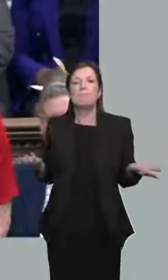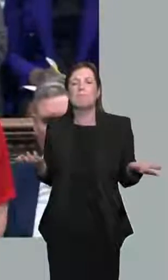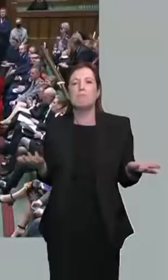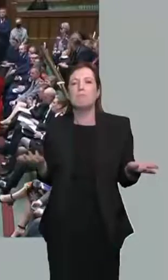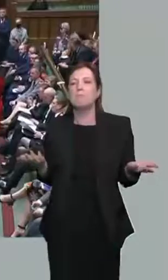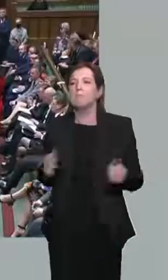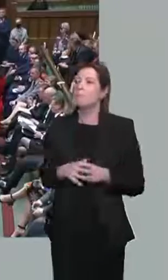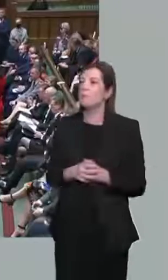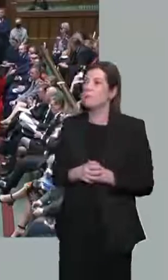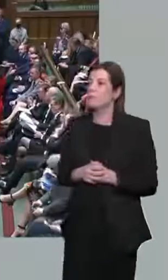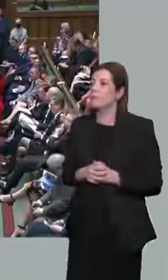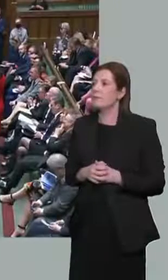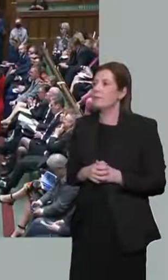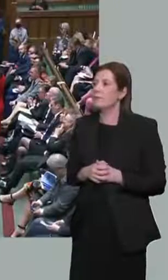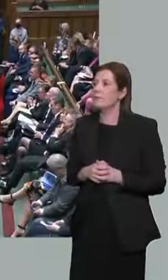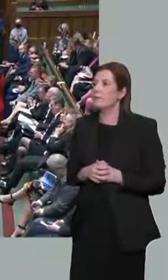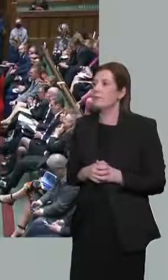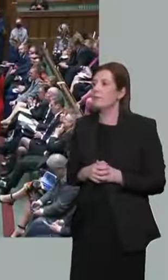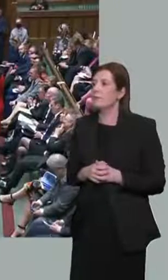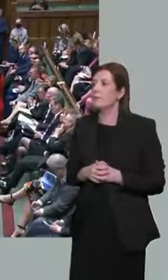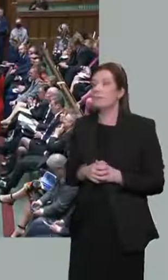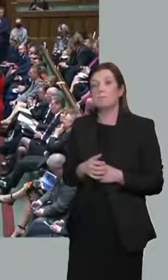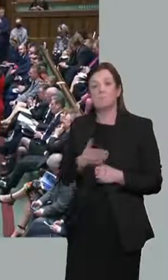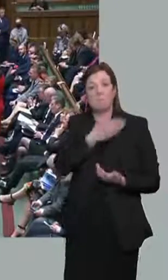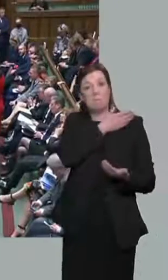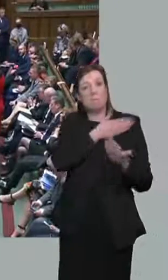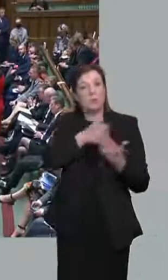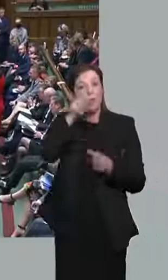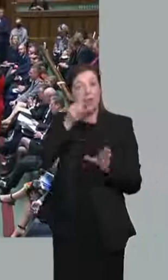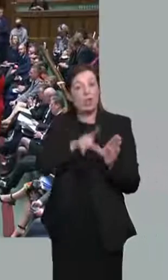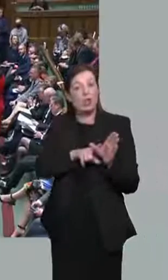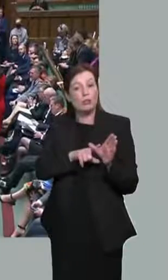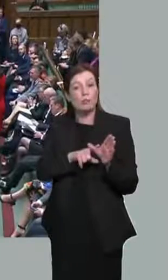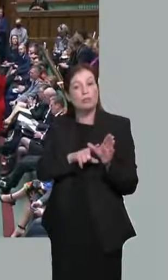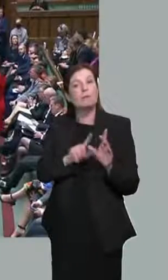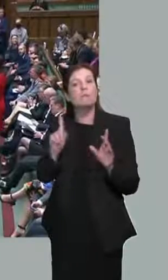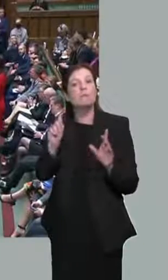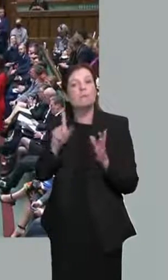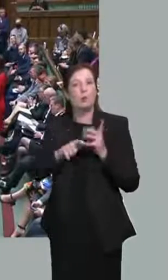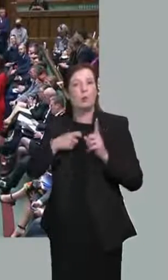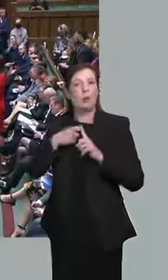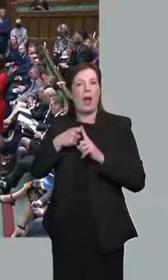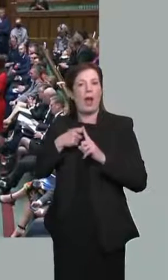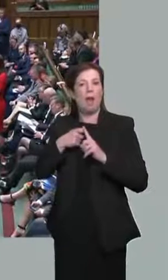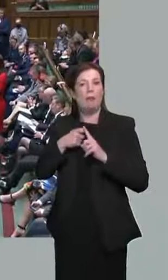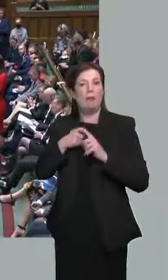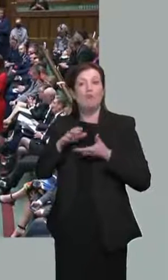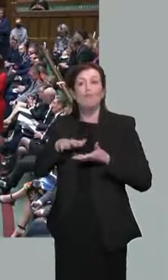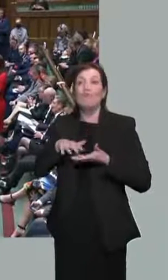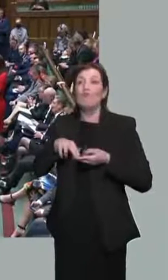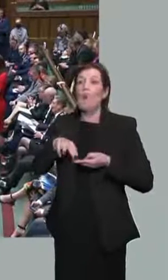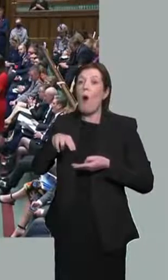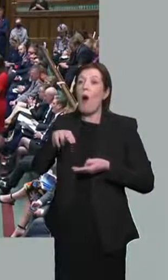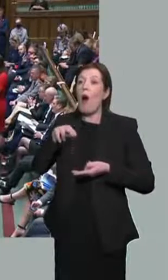Because since his party entered government, the UK has experienced the biggest downgrade in growth of any